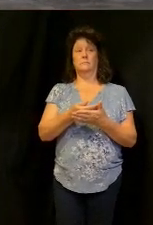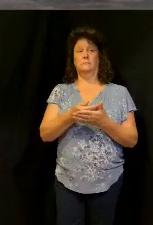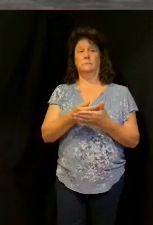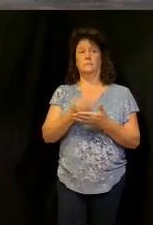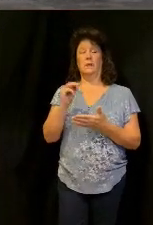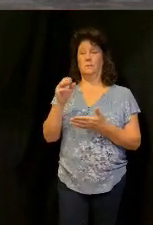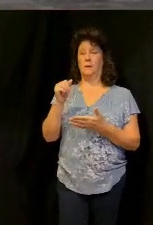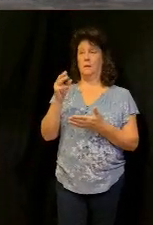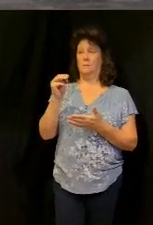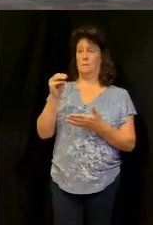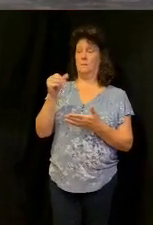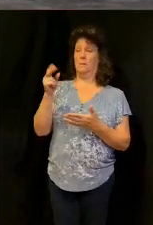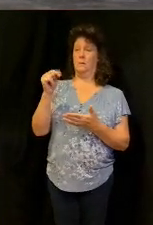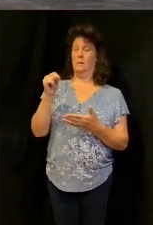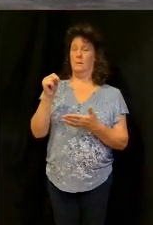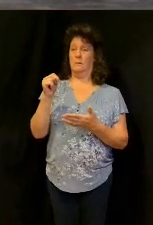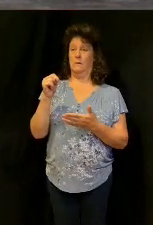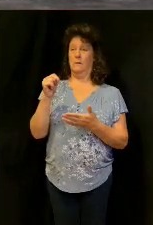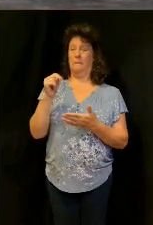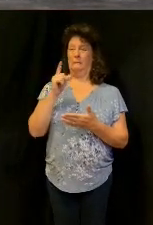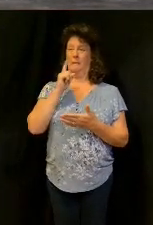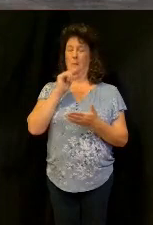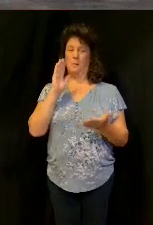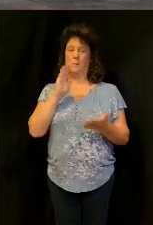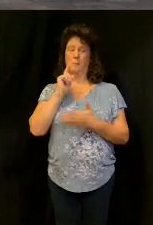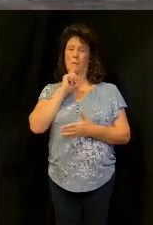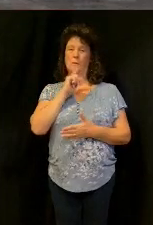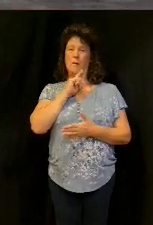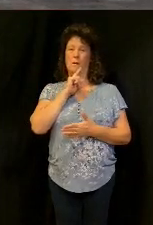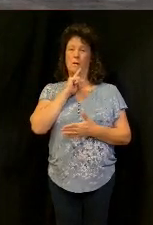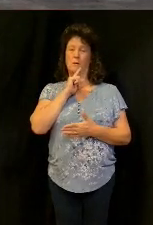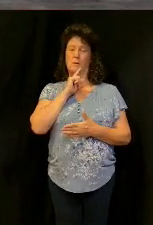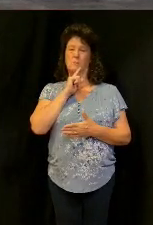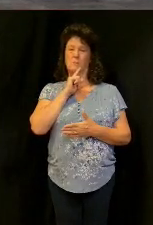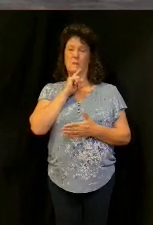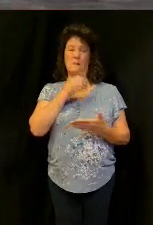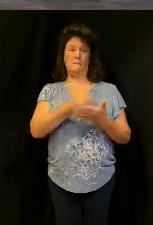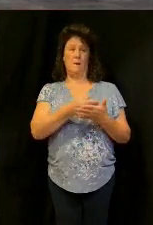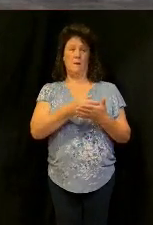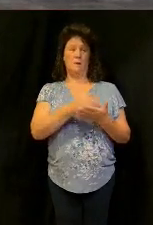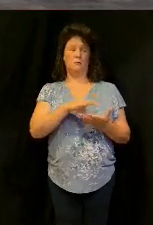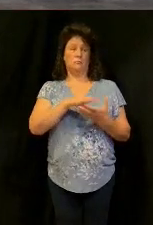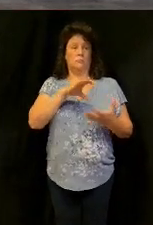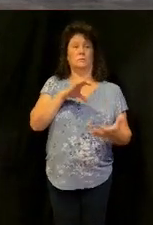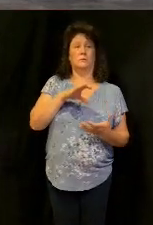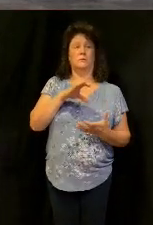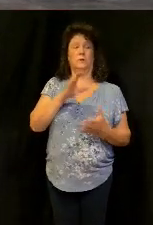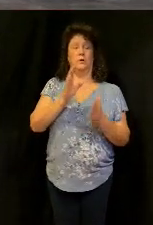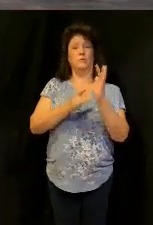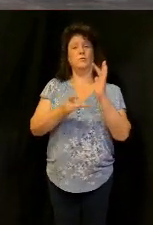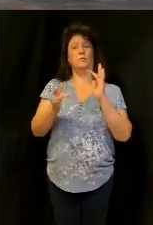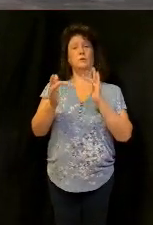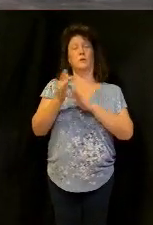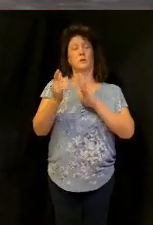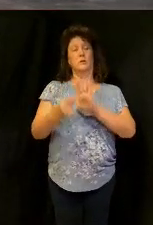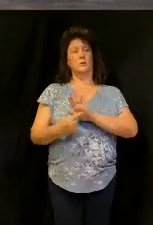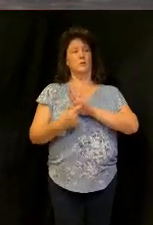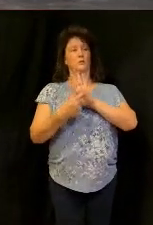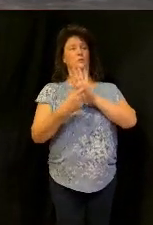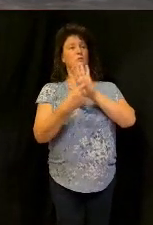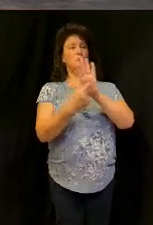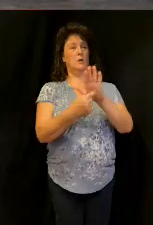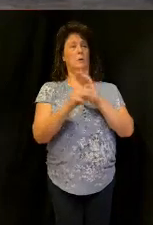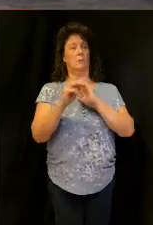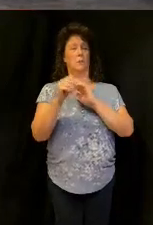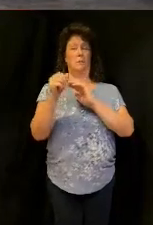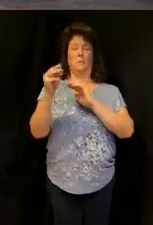mammon is the deity of money and wealth Jesus personifies mammon not as